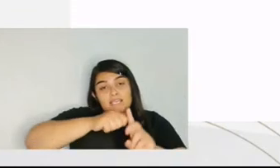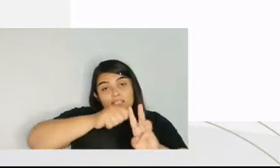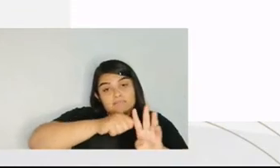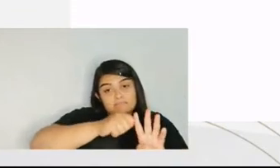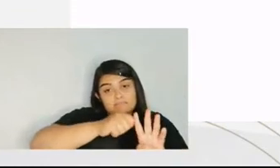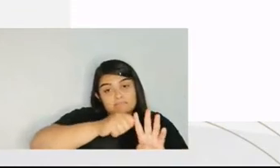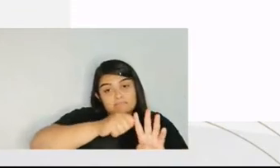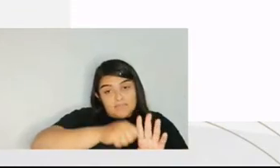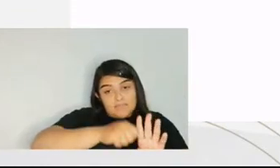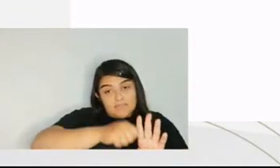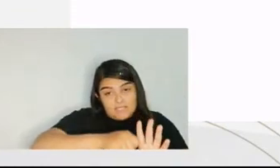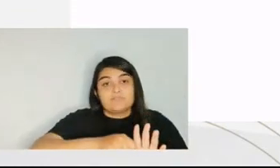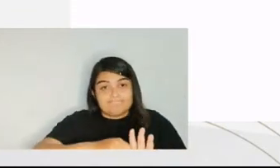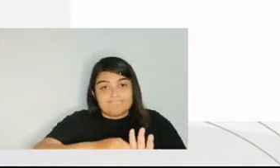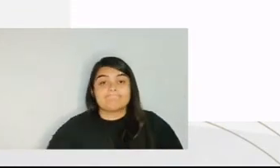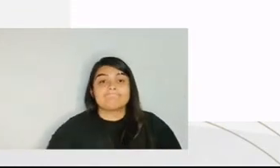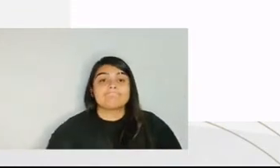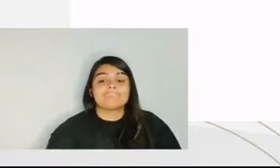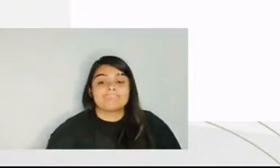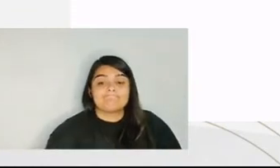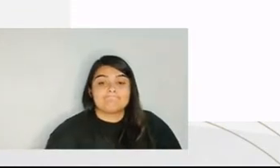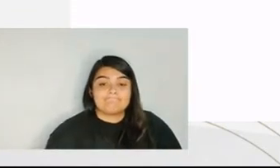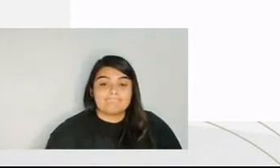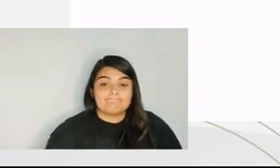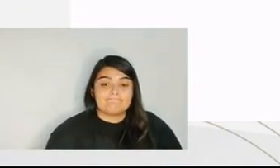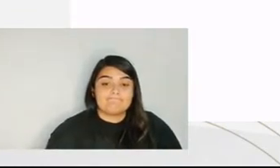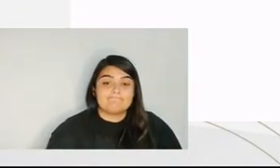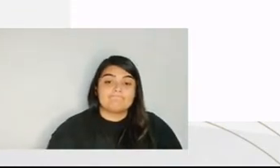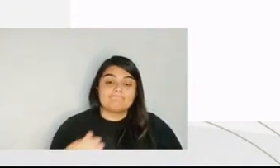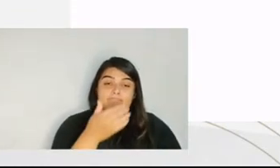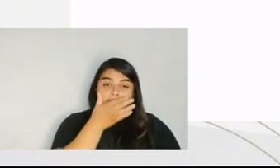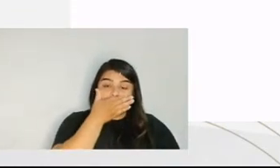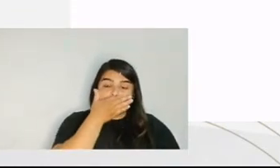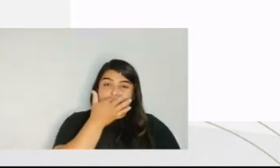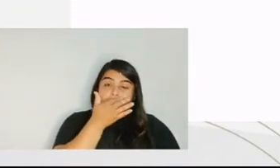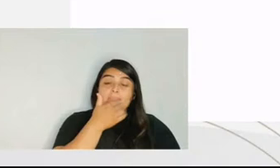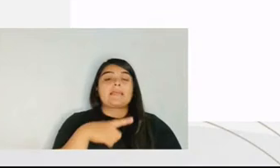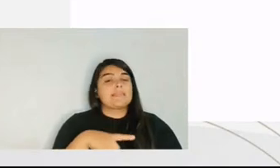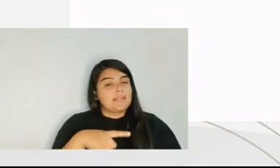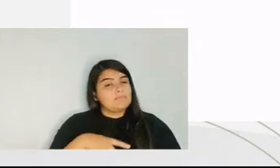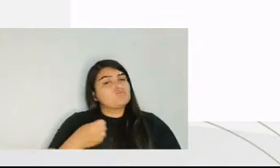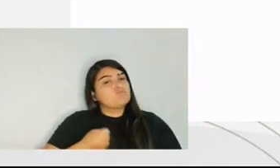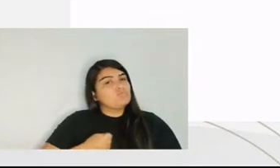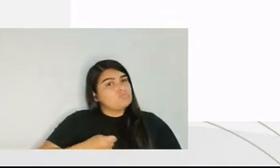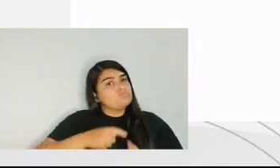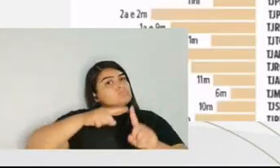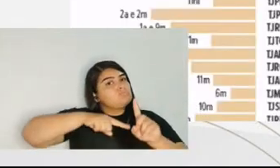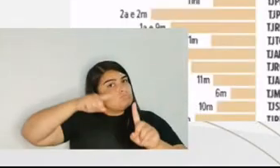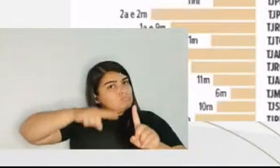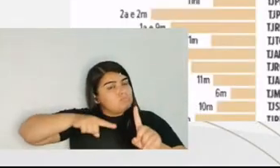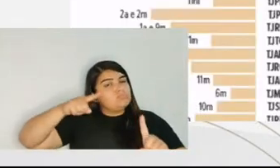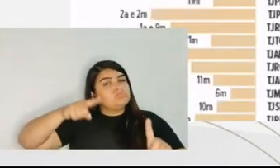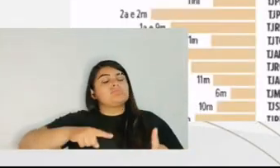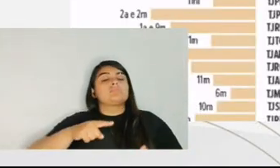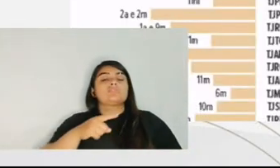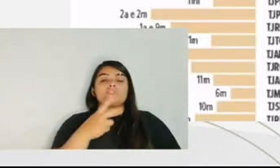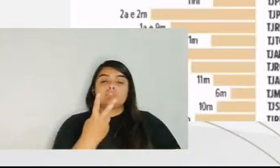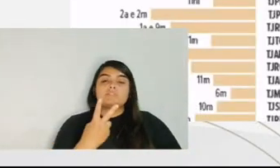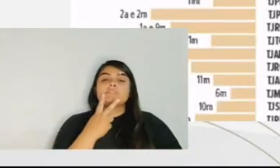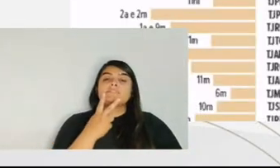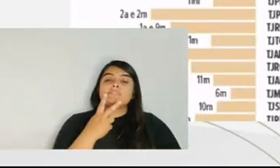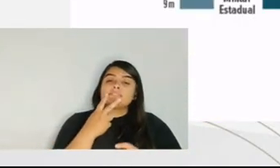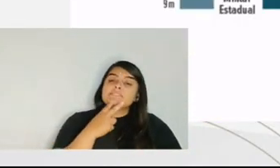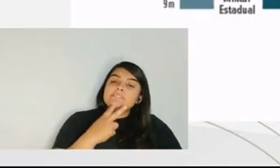judge, we have just a huge growth in the first degree